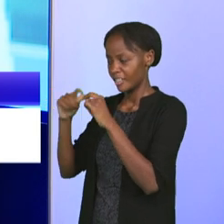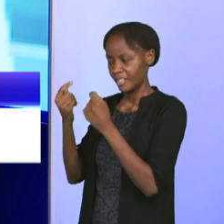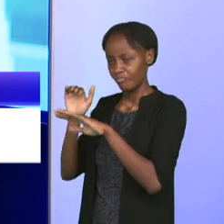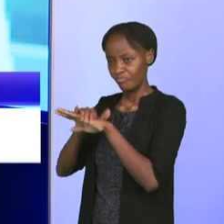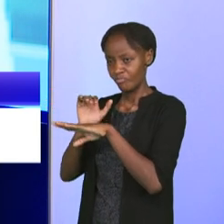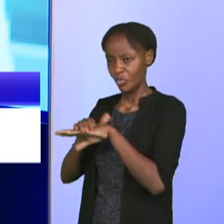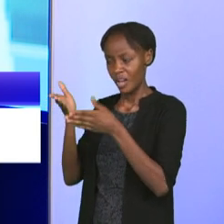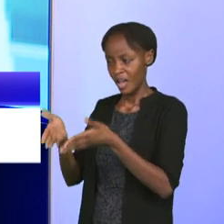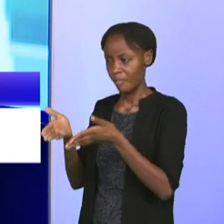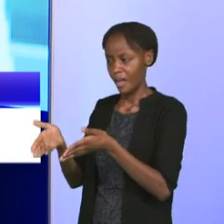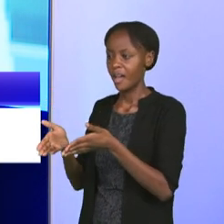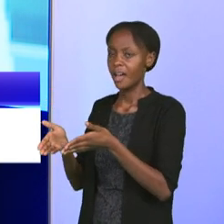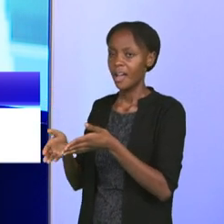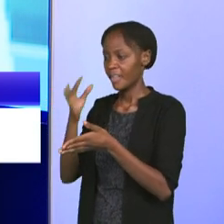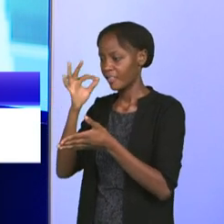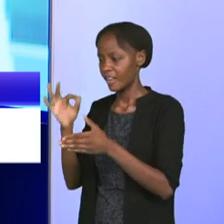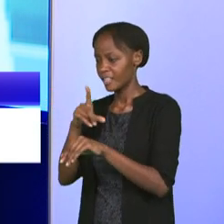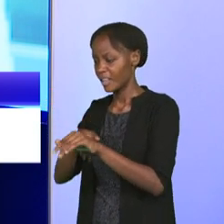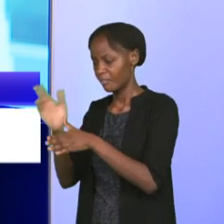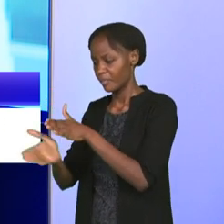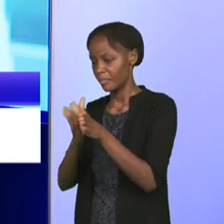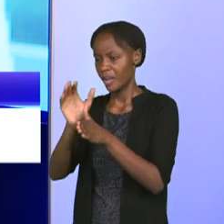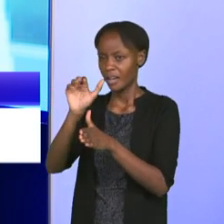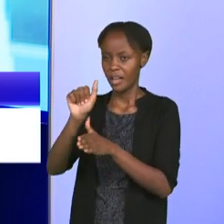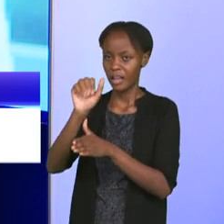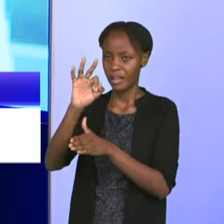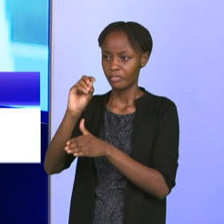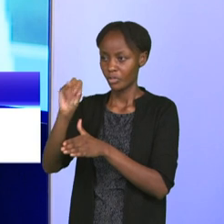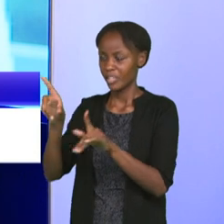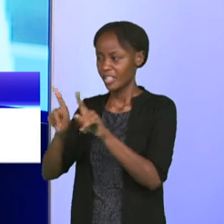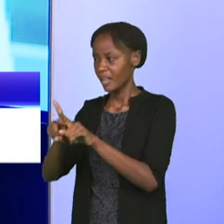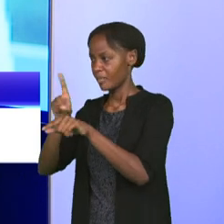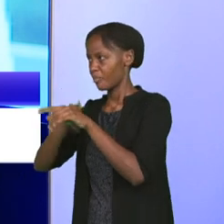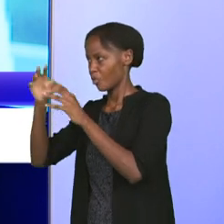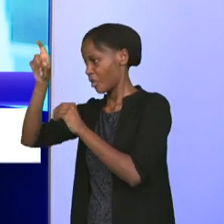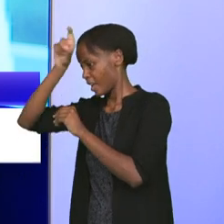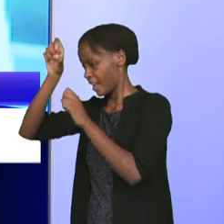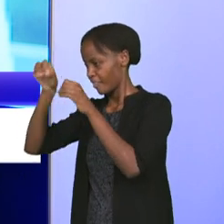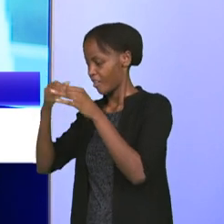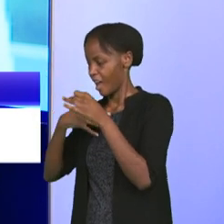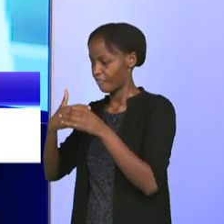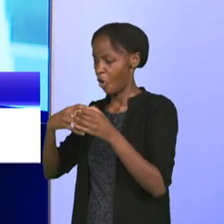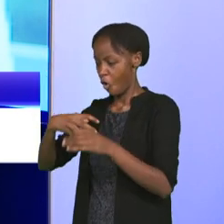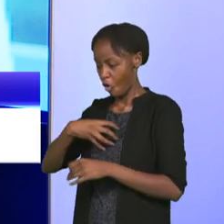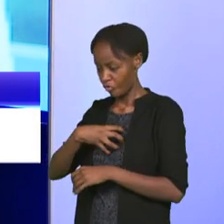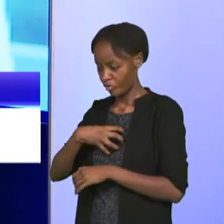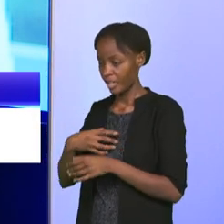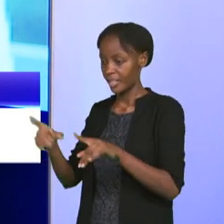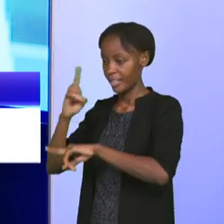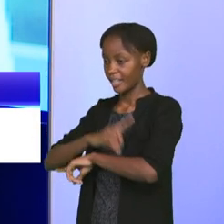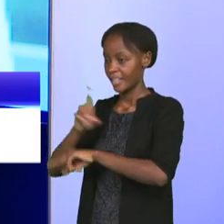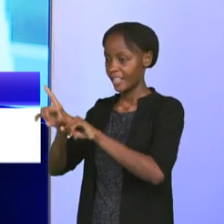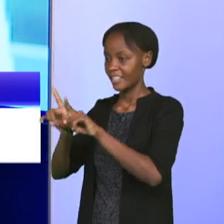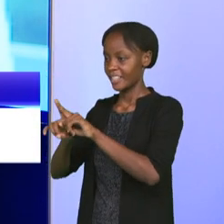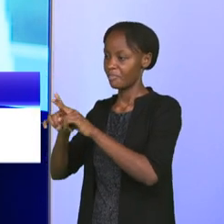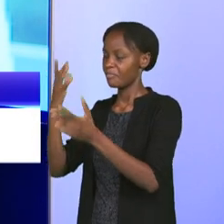here in France preparing for the AFCON and also in Egypt. If you had a day off and you were to catch up with one